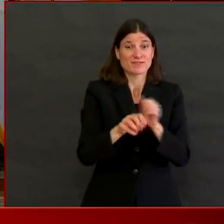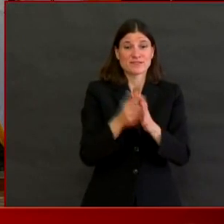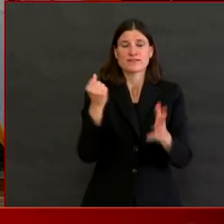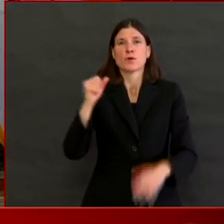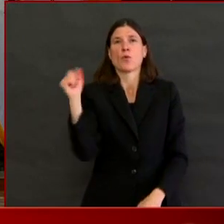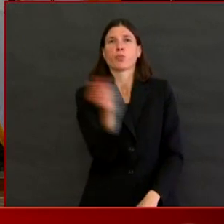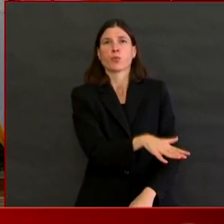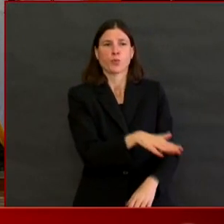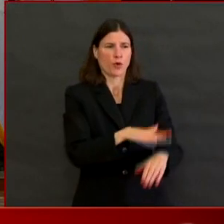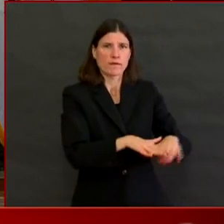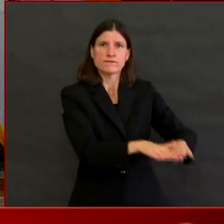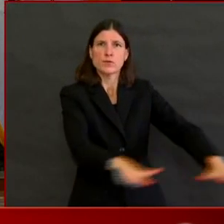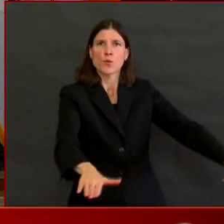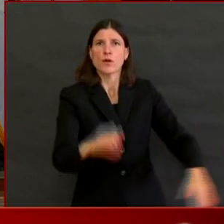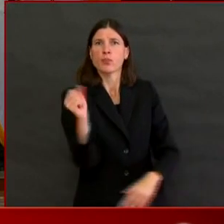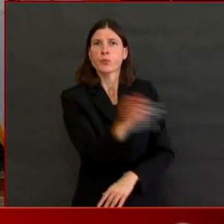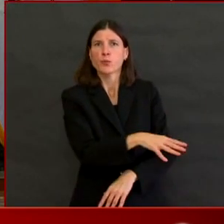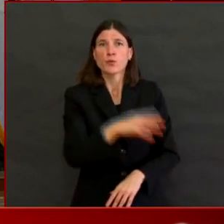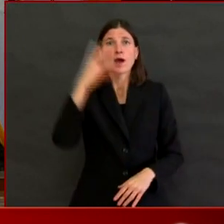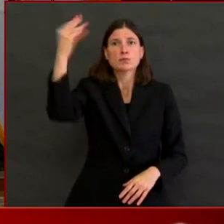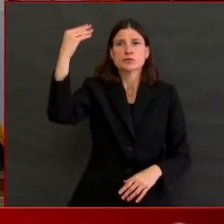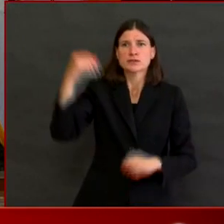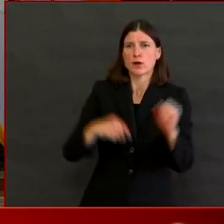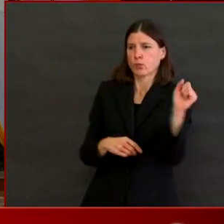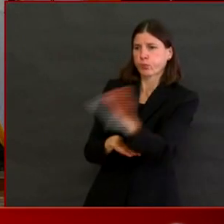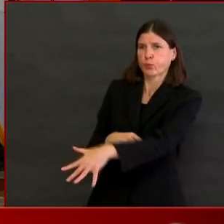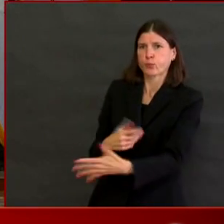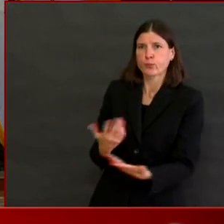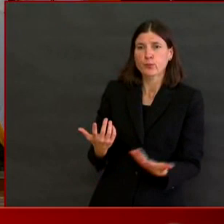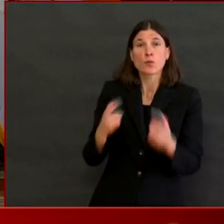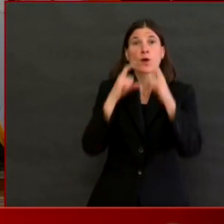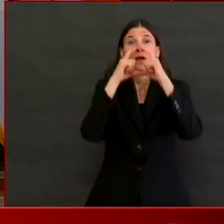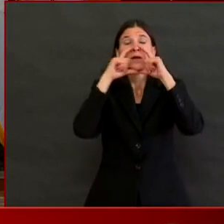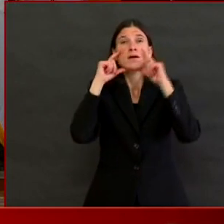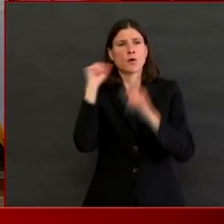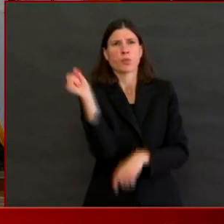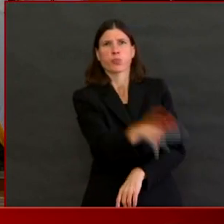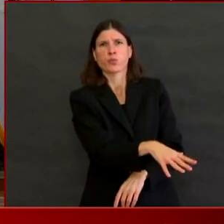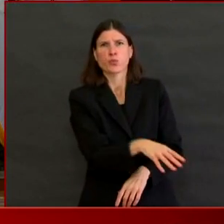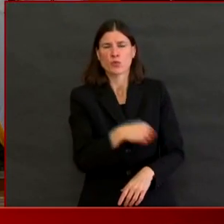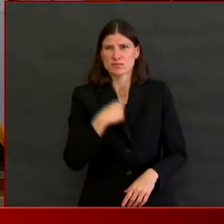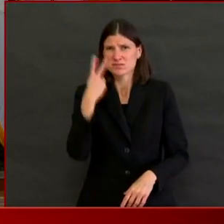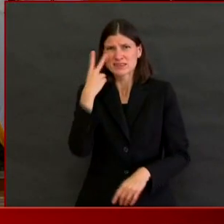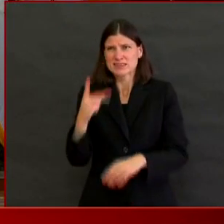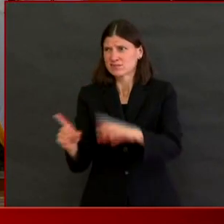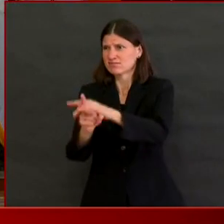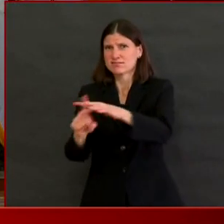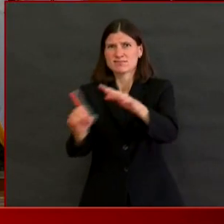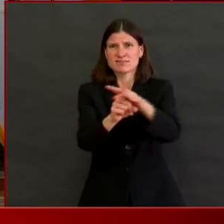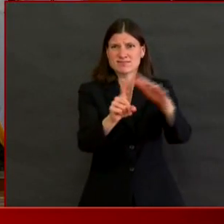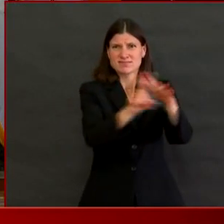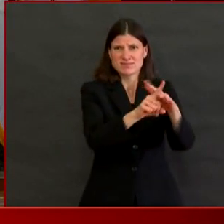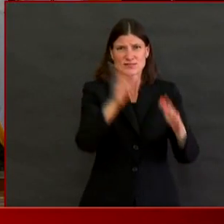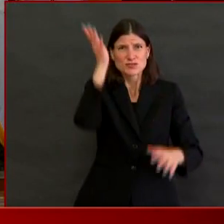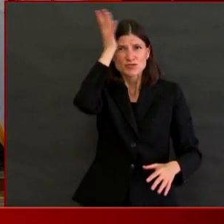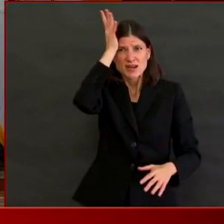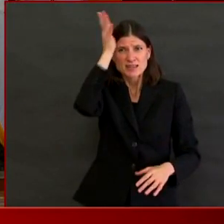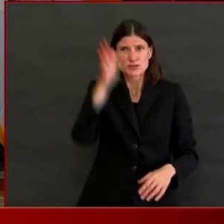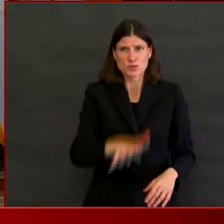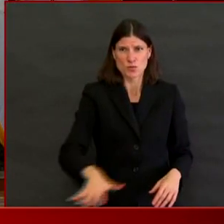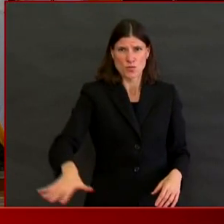here in Rhode Island. The governor, Director Janet Coit of the Department of Environmental Management,